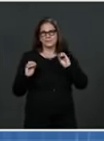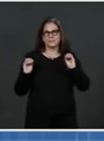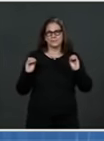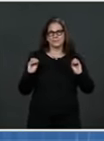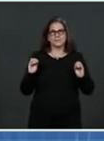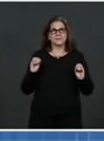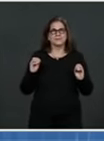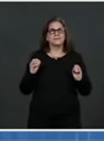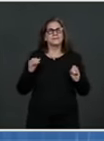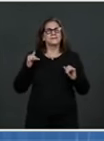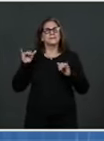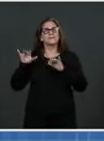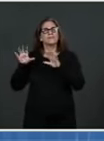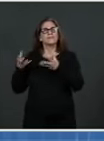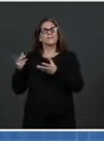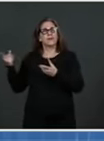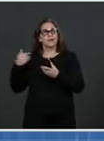to.